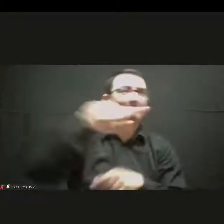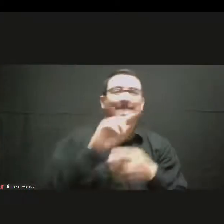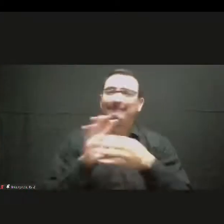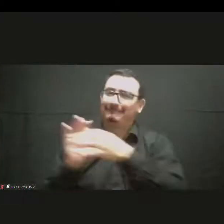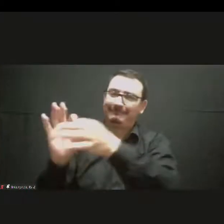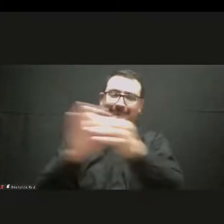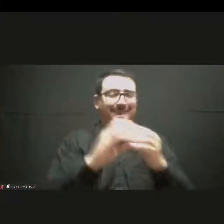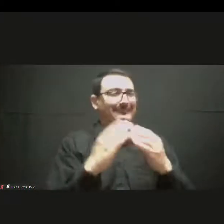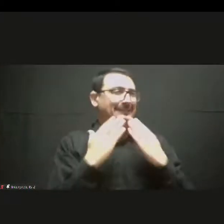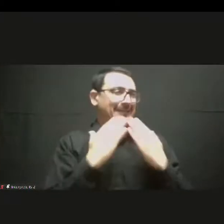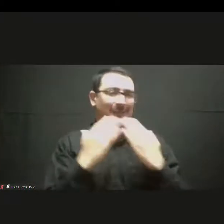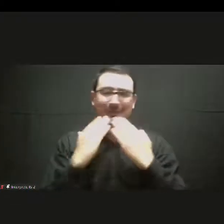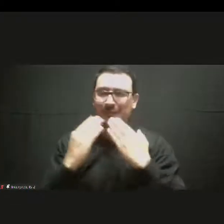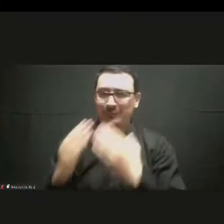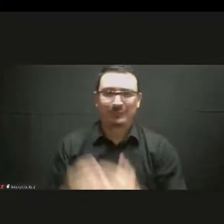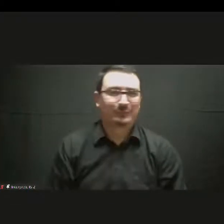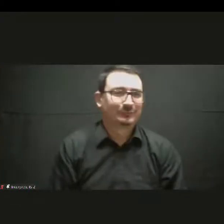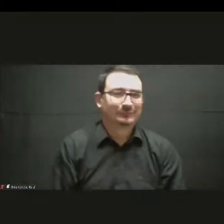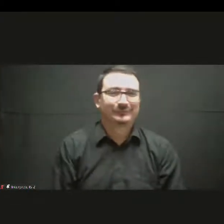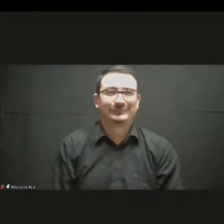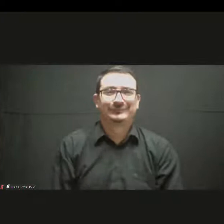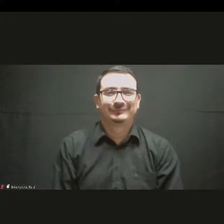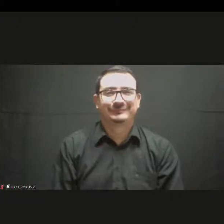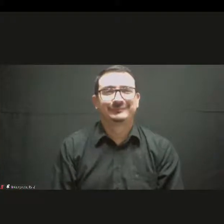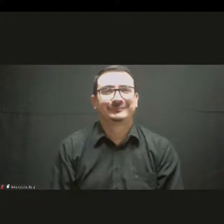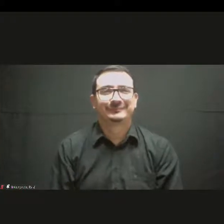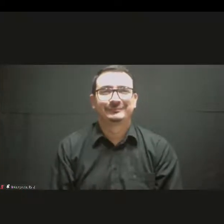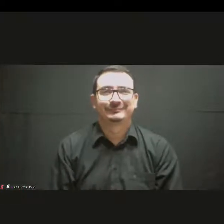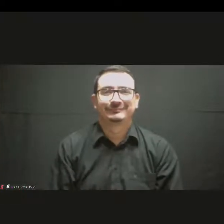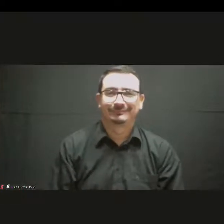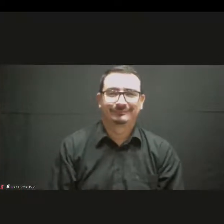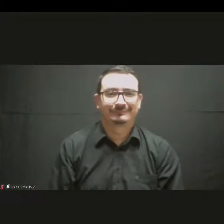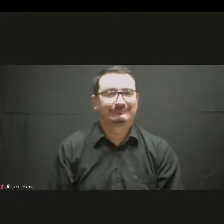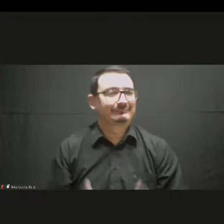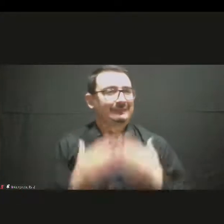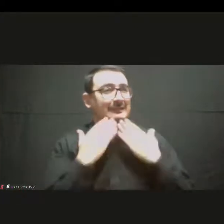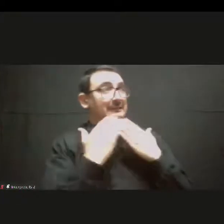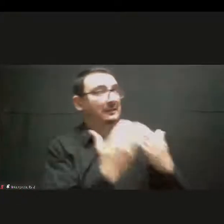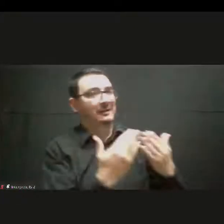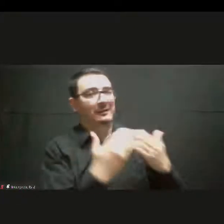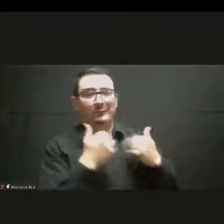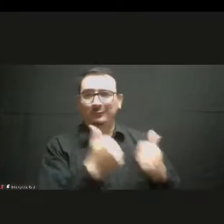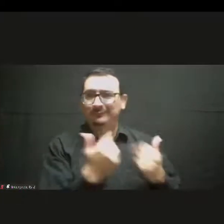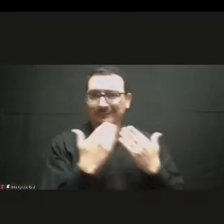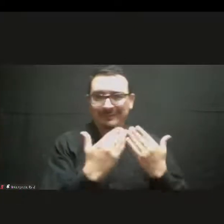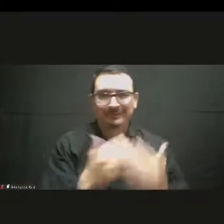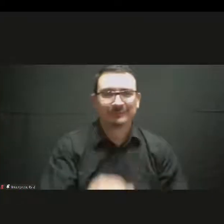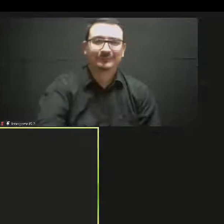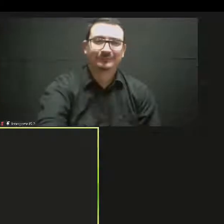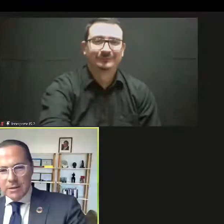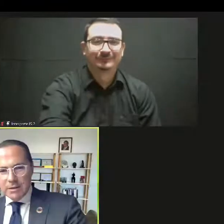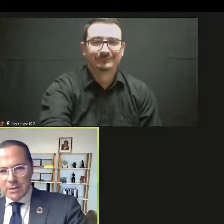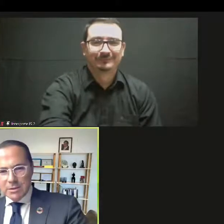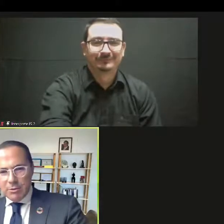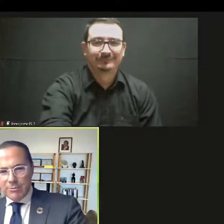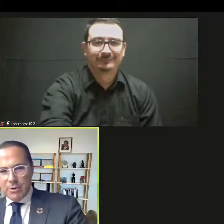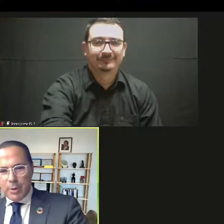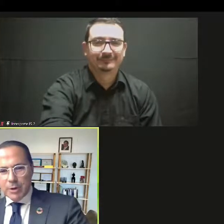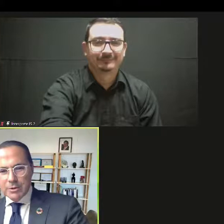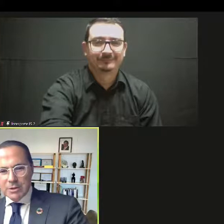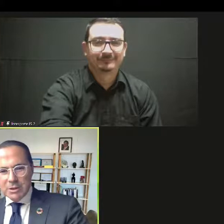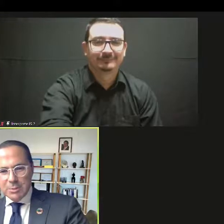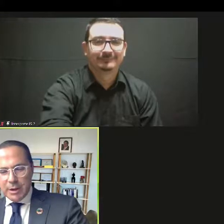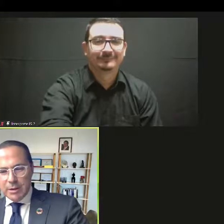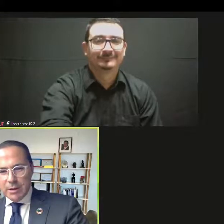Merci beaucoup, Frédéric Karcher. Thank you. Thank you, Sean, for this statement and so many ideas of